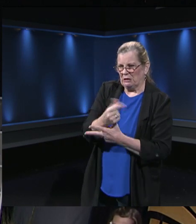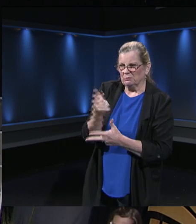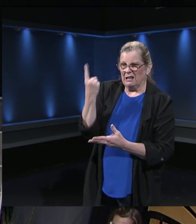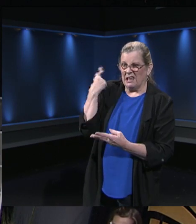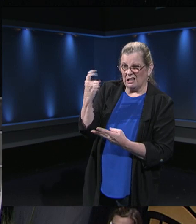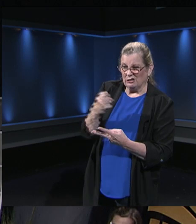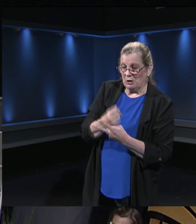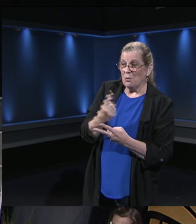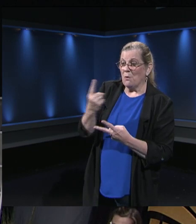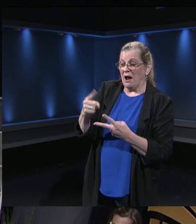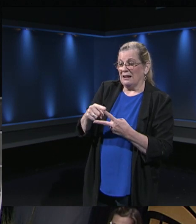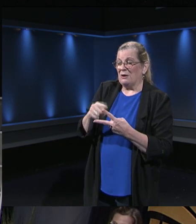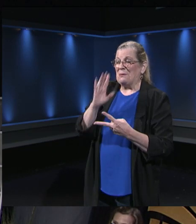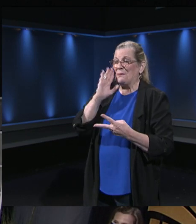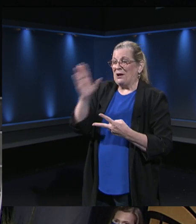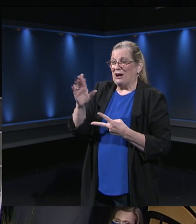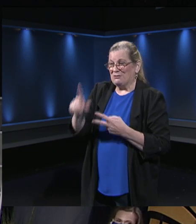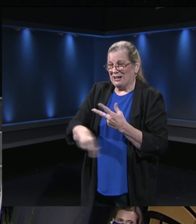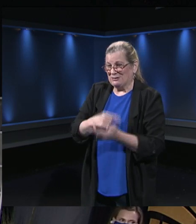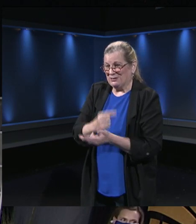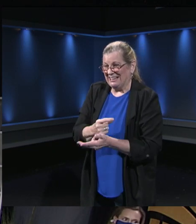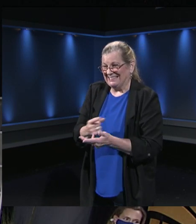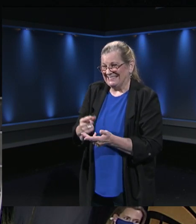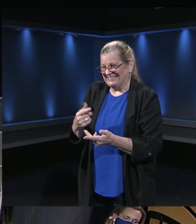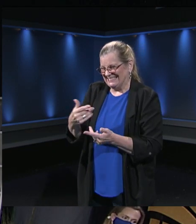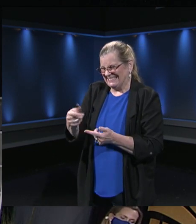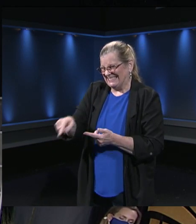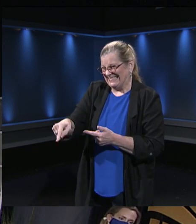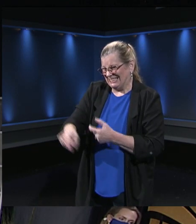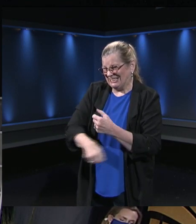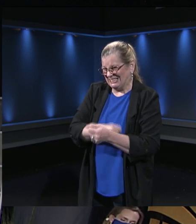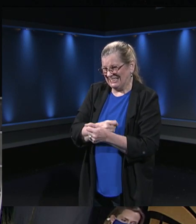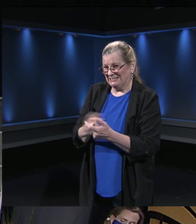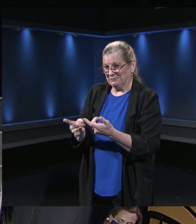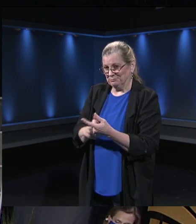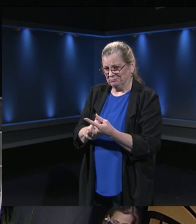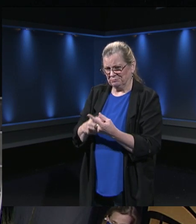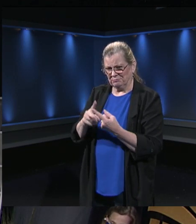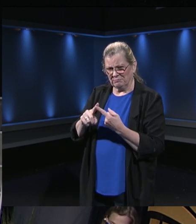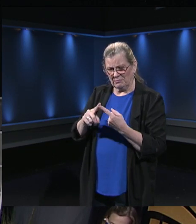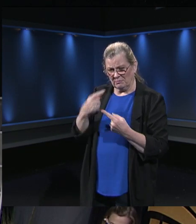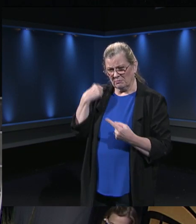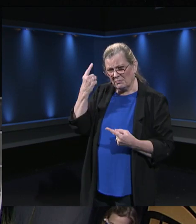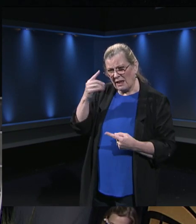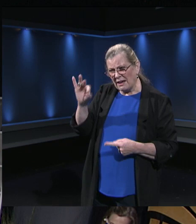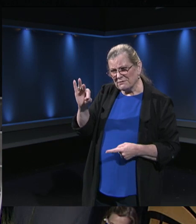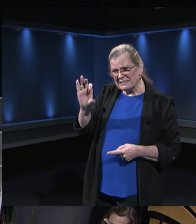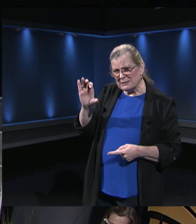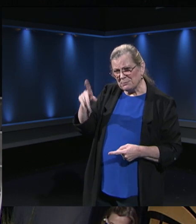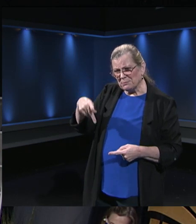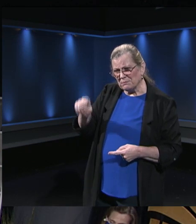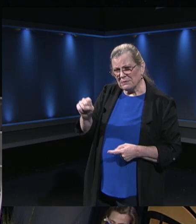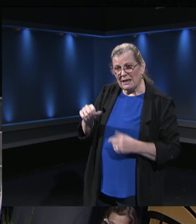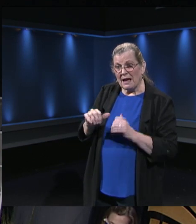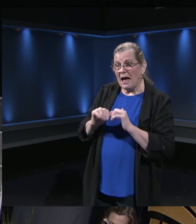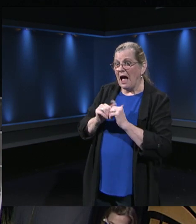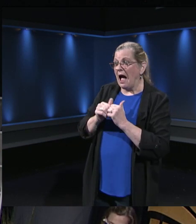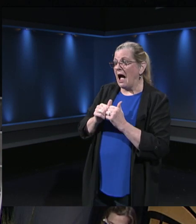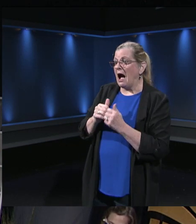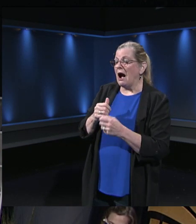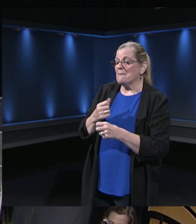My question is, has Fairfax County given much thought at all to how to make this year special for our seniors?